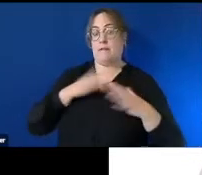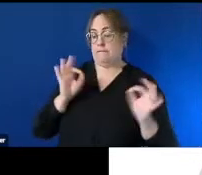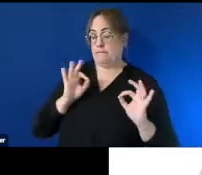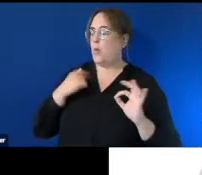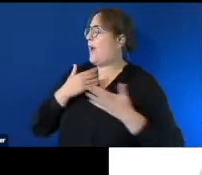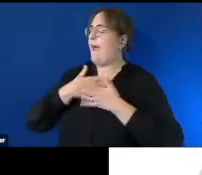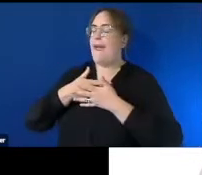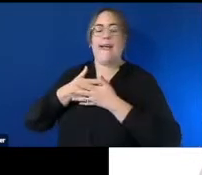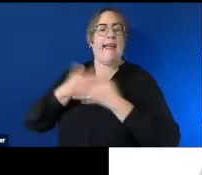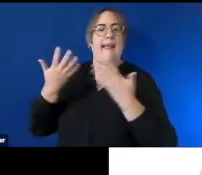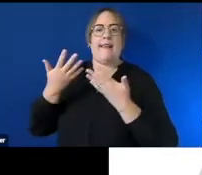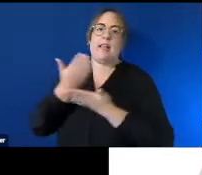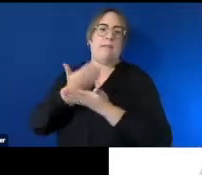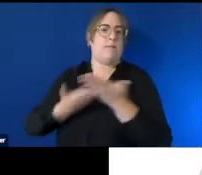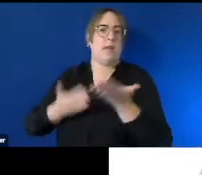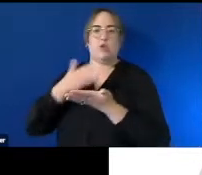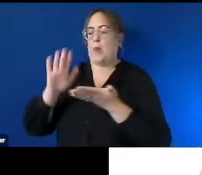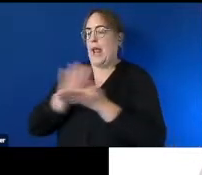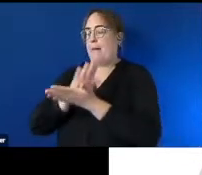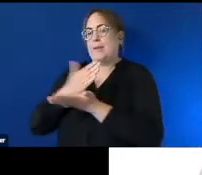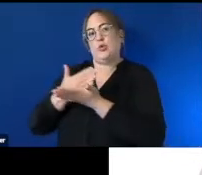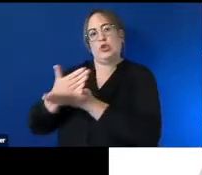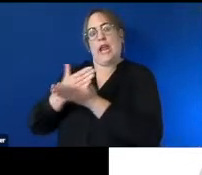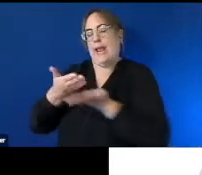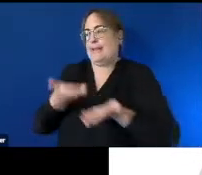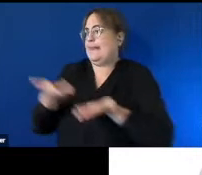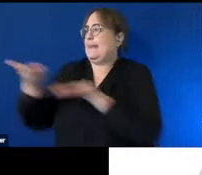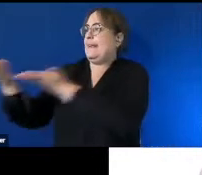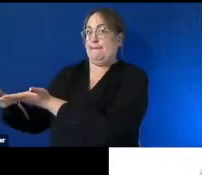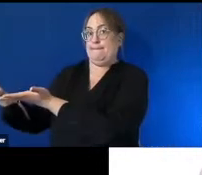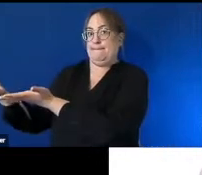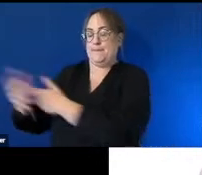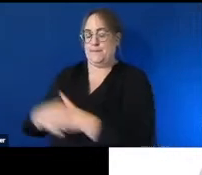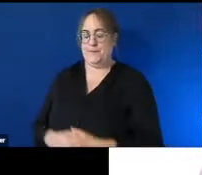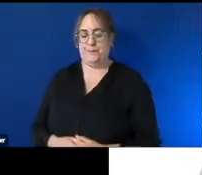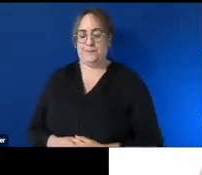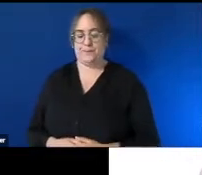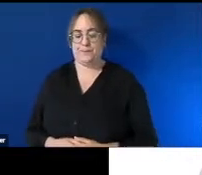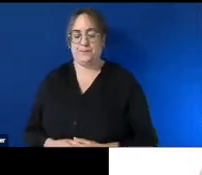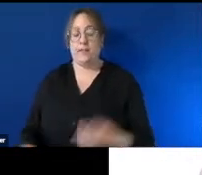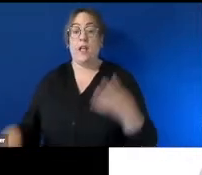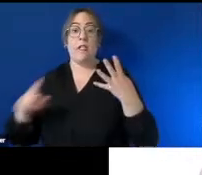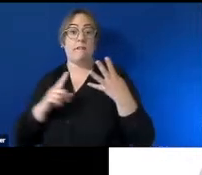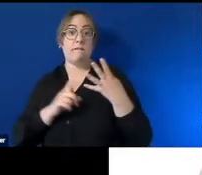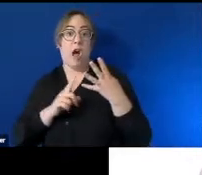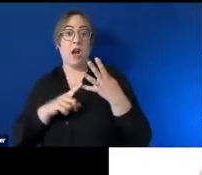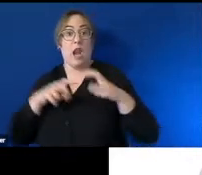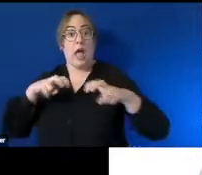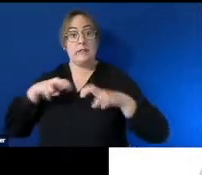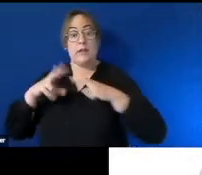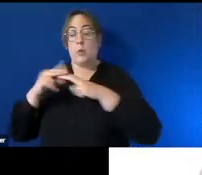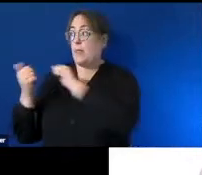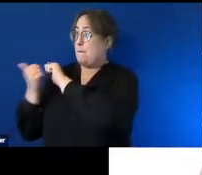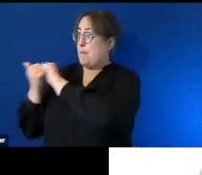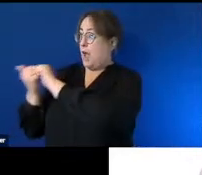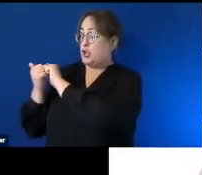than happy to um share our knowledge there the uh final core activity in that partnership is a des